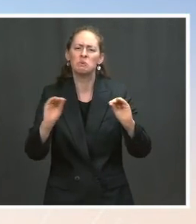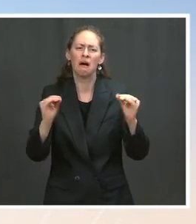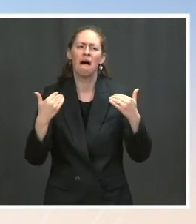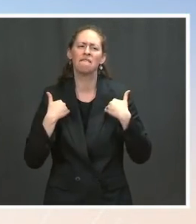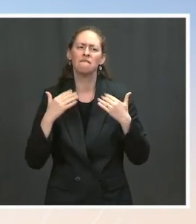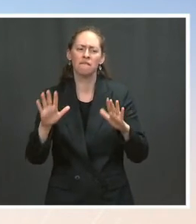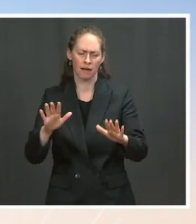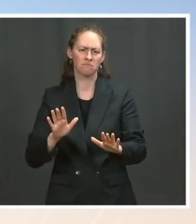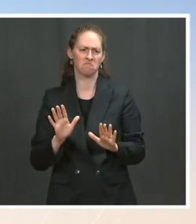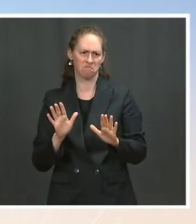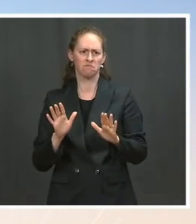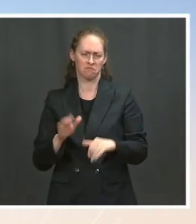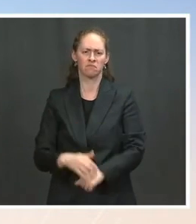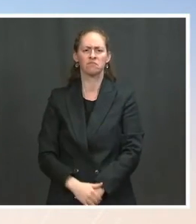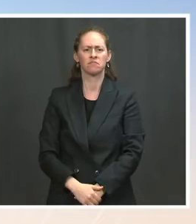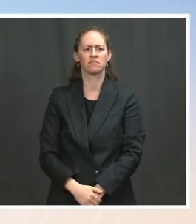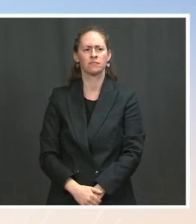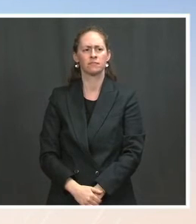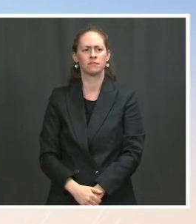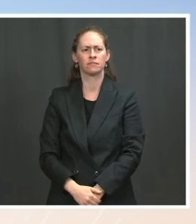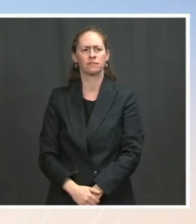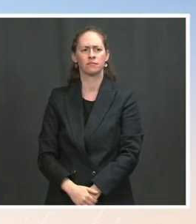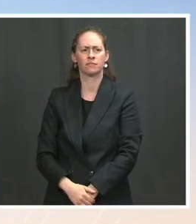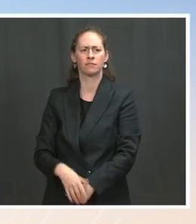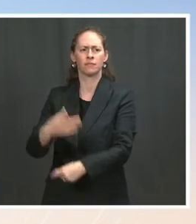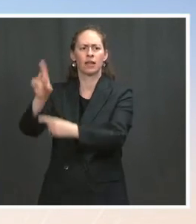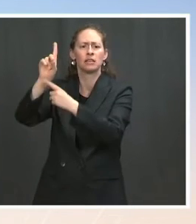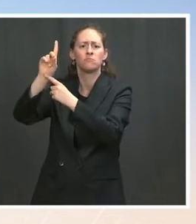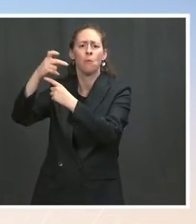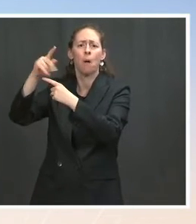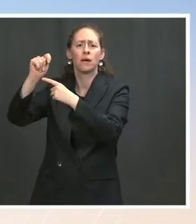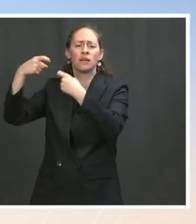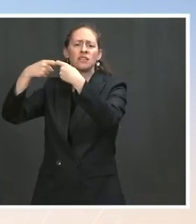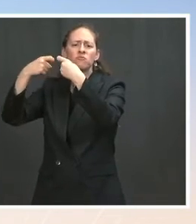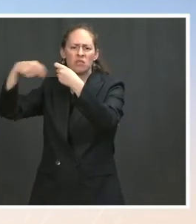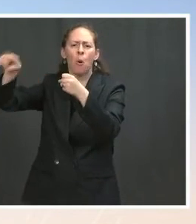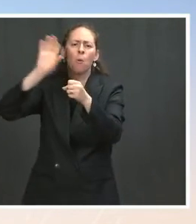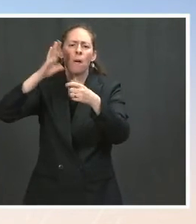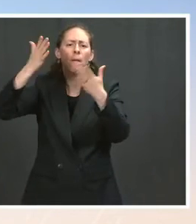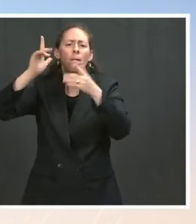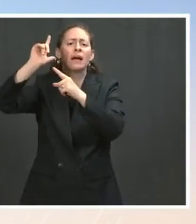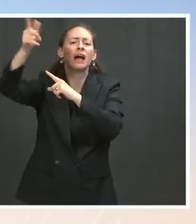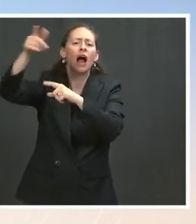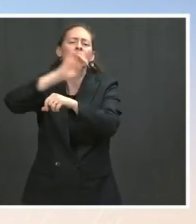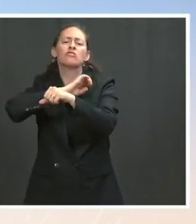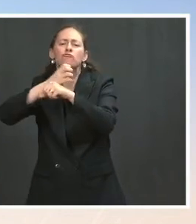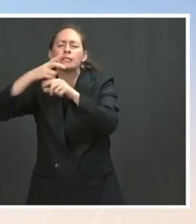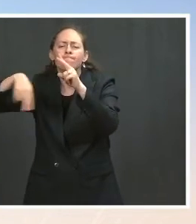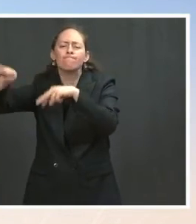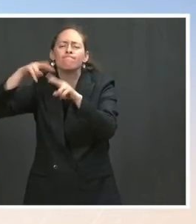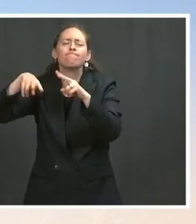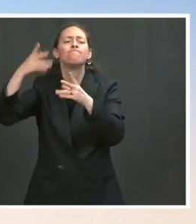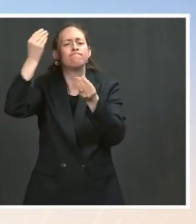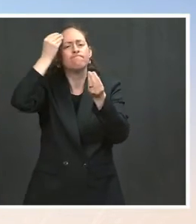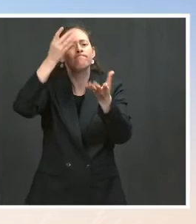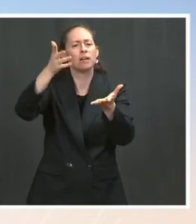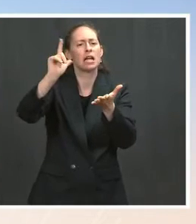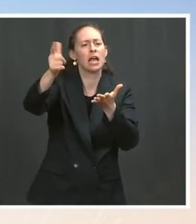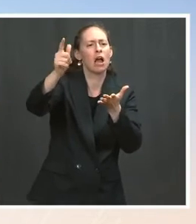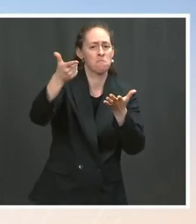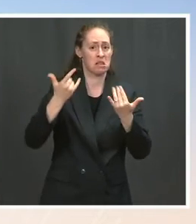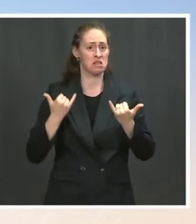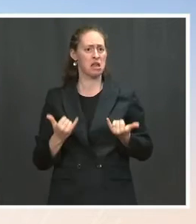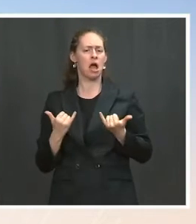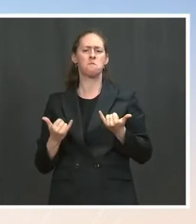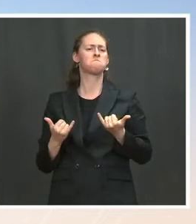price effects that could have and we're working with other agencies to consider how if necessary we can move supplies to a place